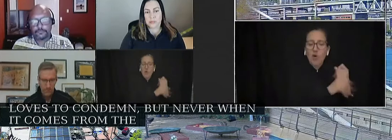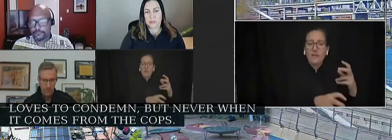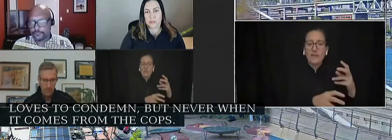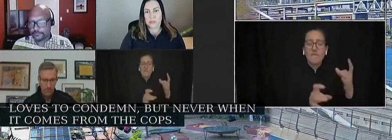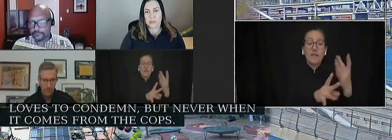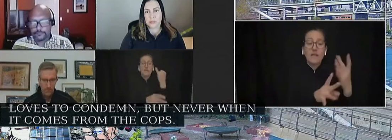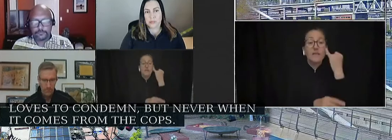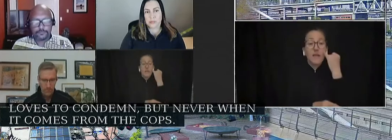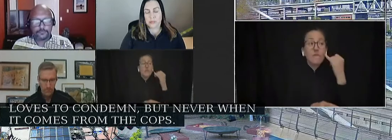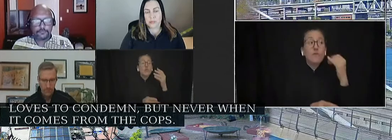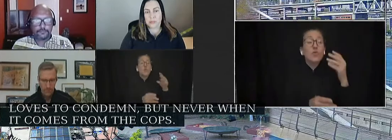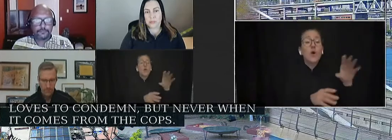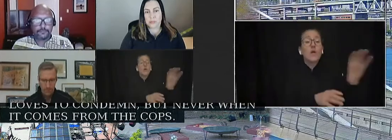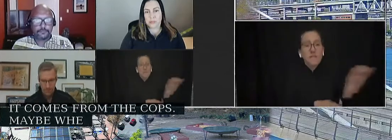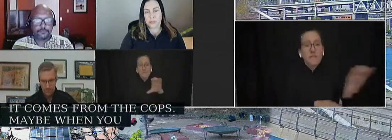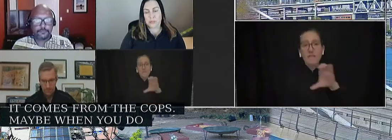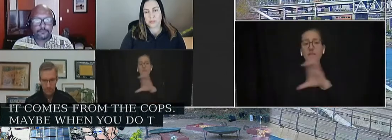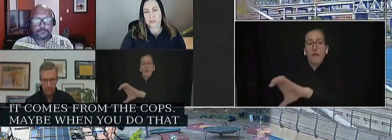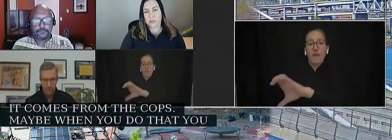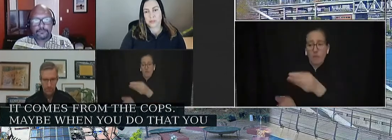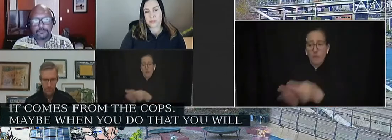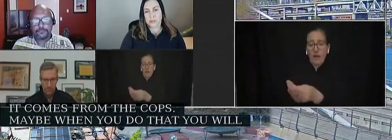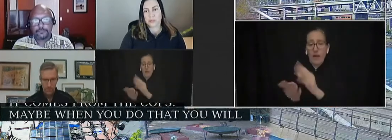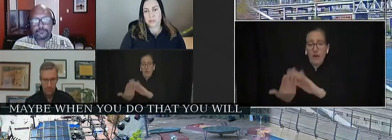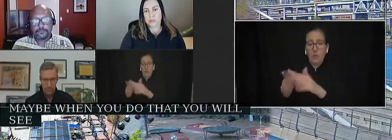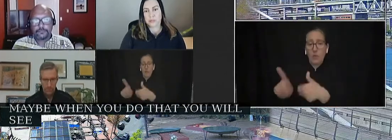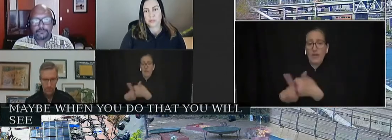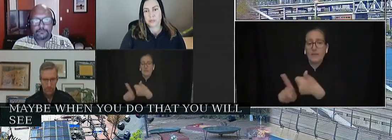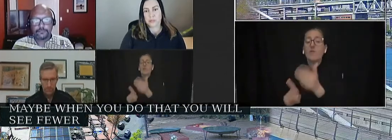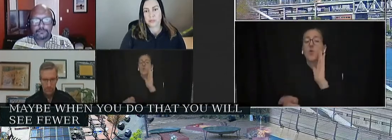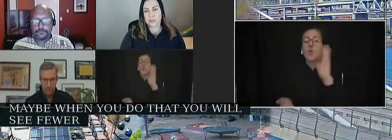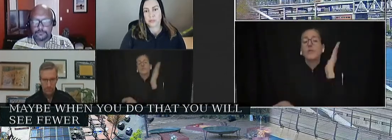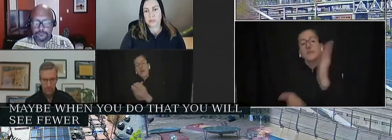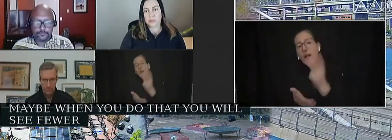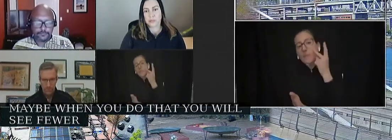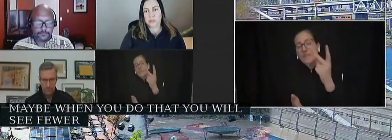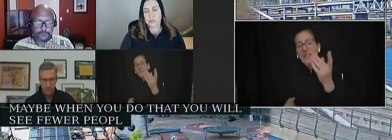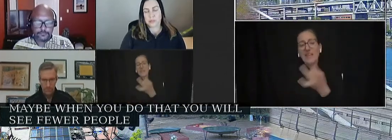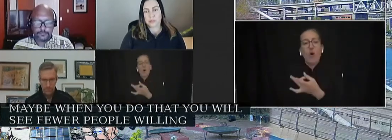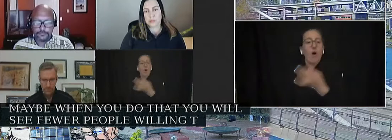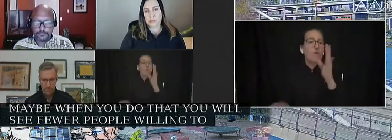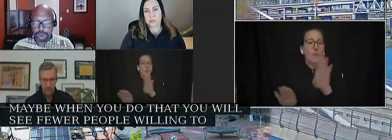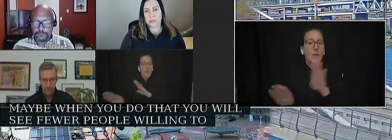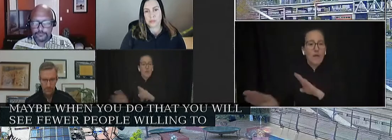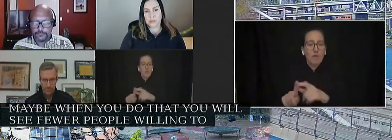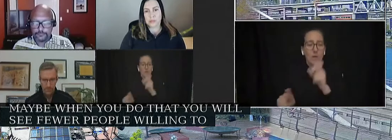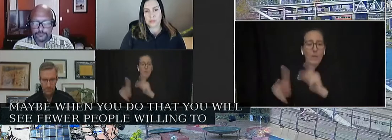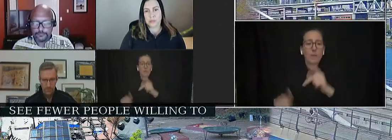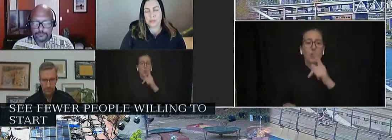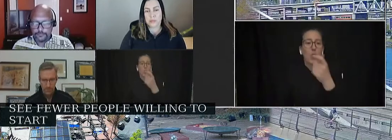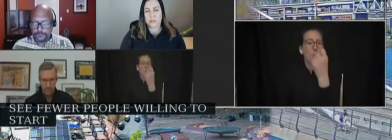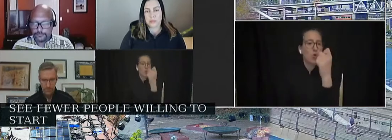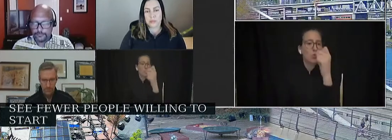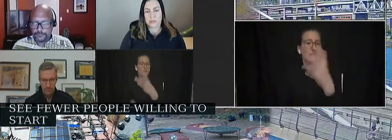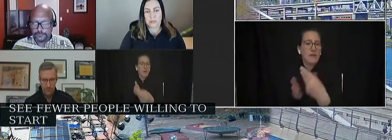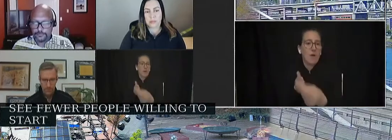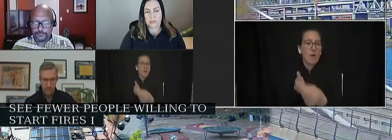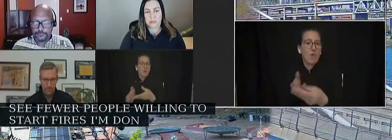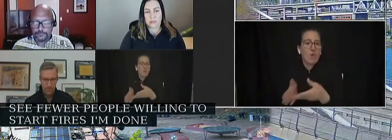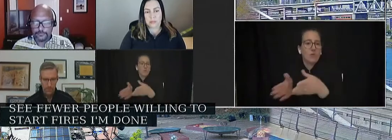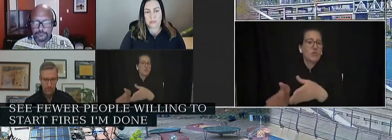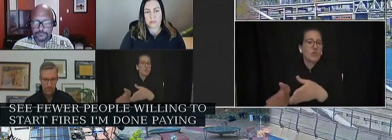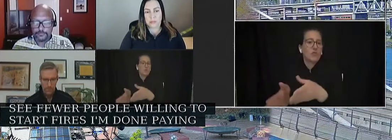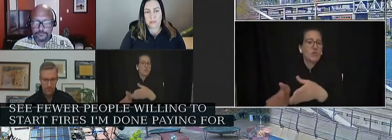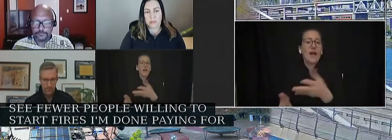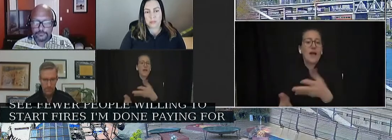to fight back against the brutality you inflict on us and our neighbors on a daily basis. I'm done paying for your violence. I want to pay for actual safety